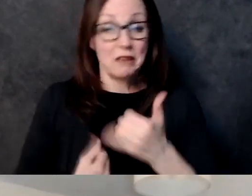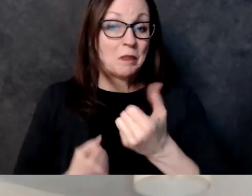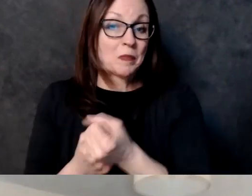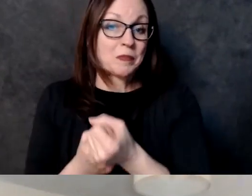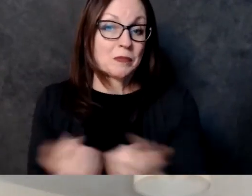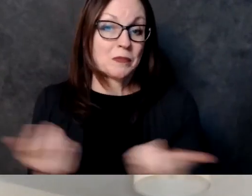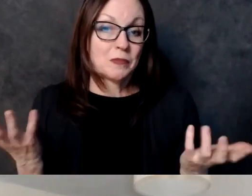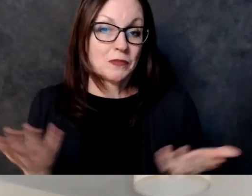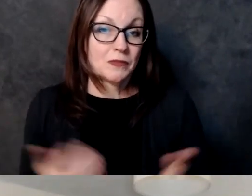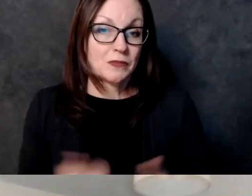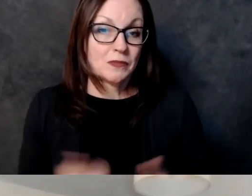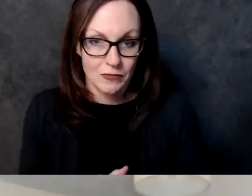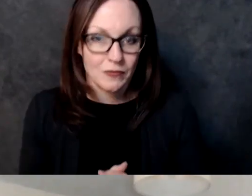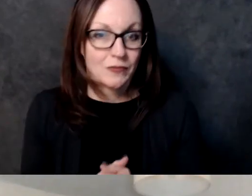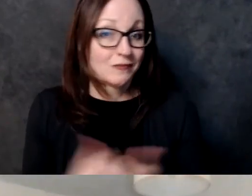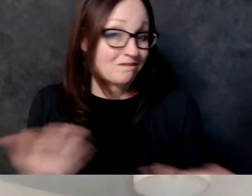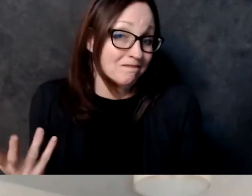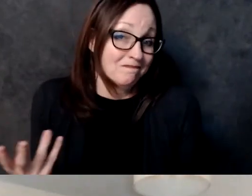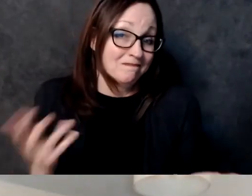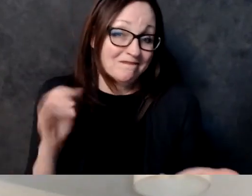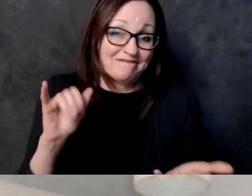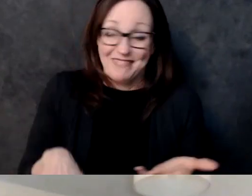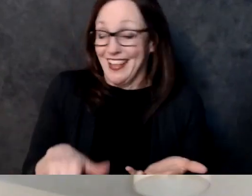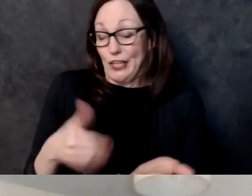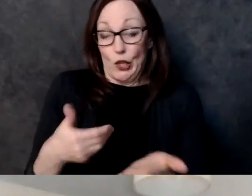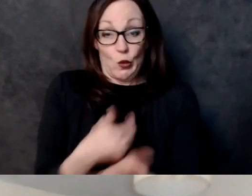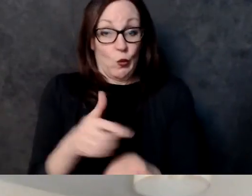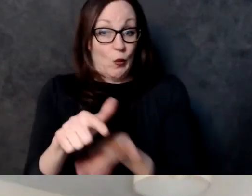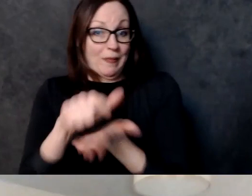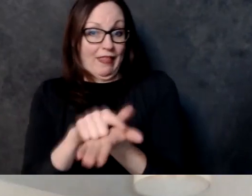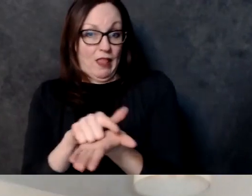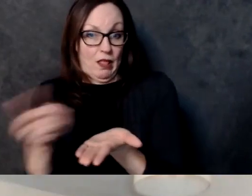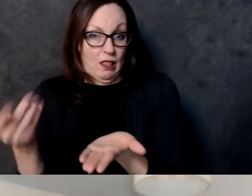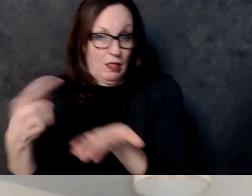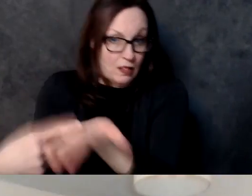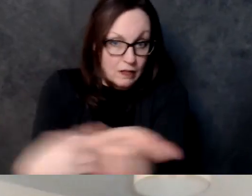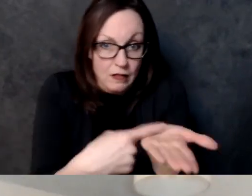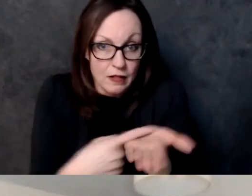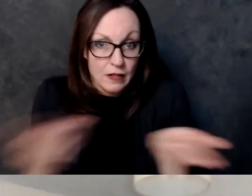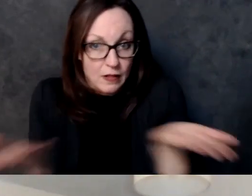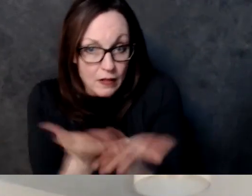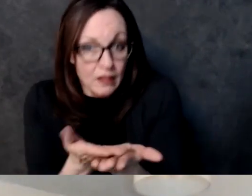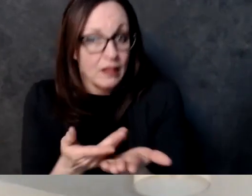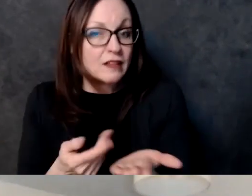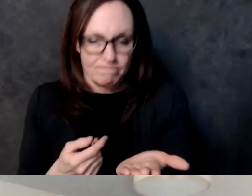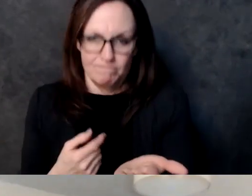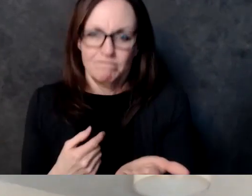it also is a big racial justice issue given not just the racist nature of why marijuana was being you know why cannabis